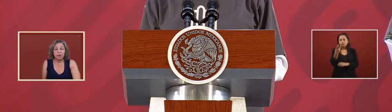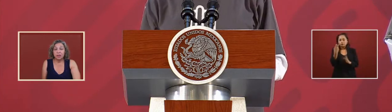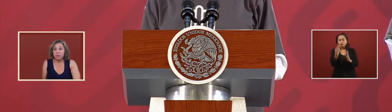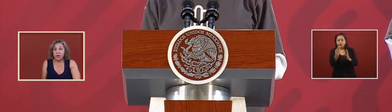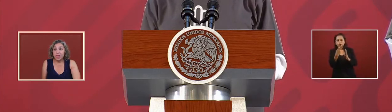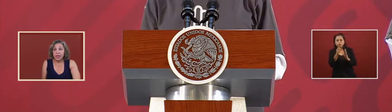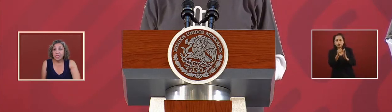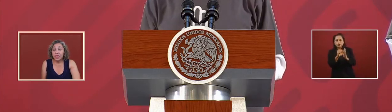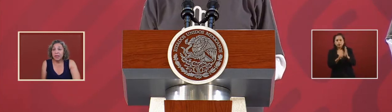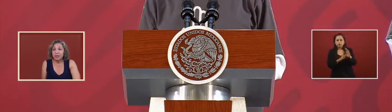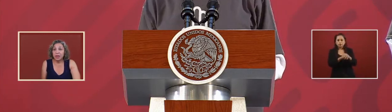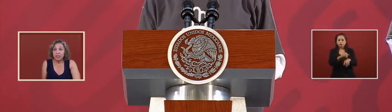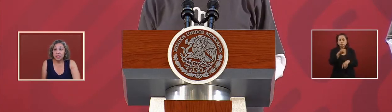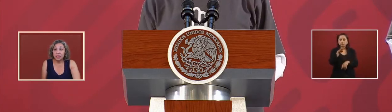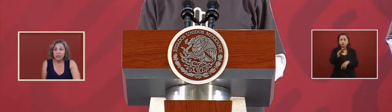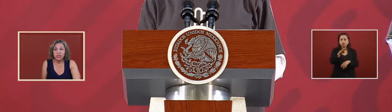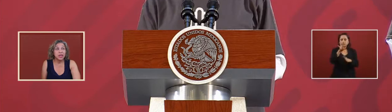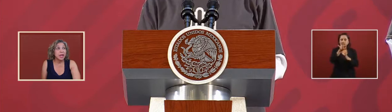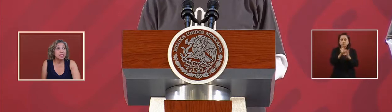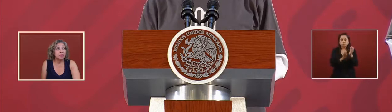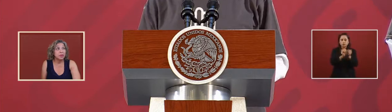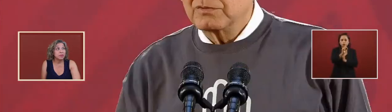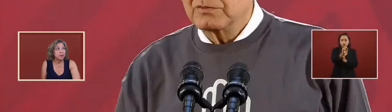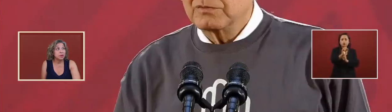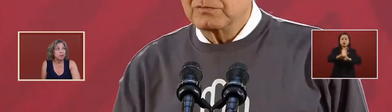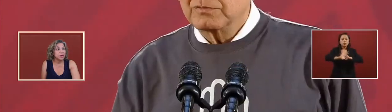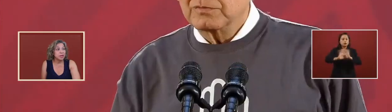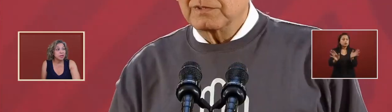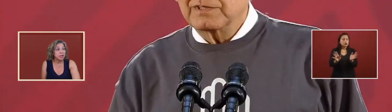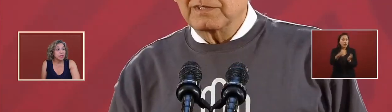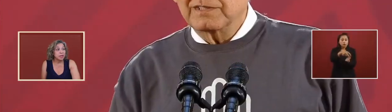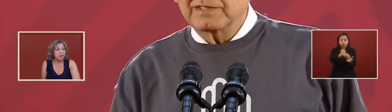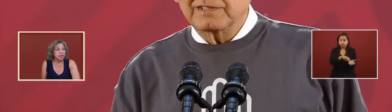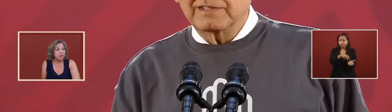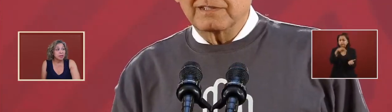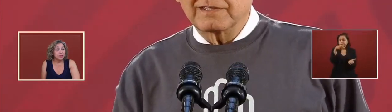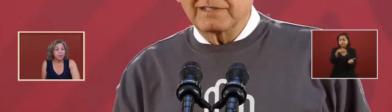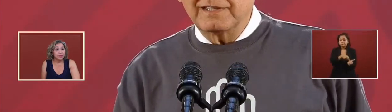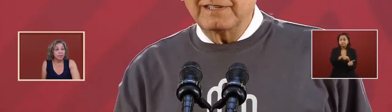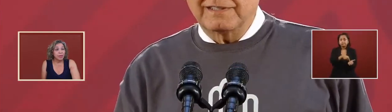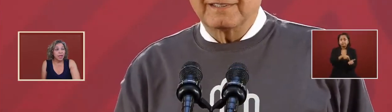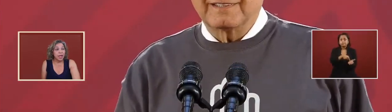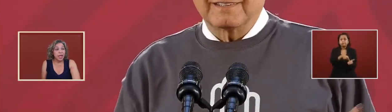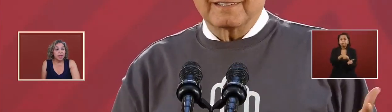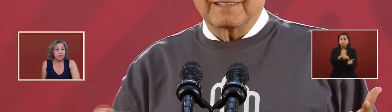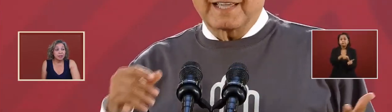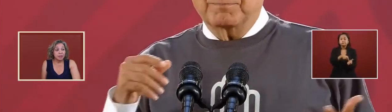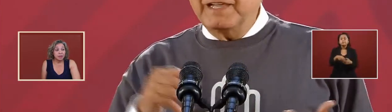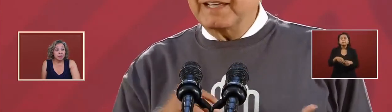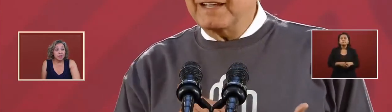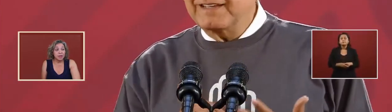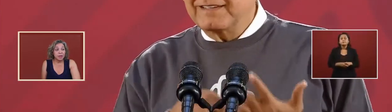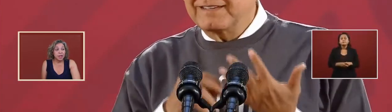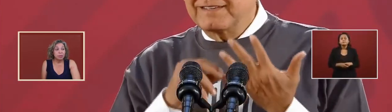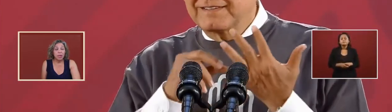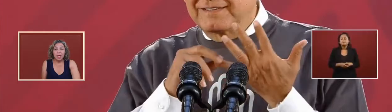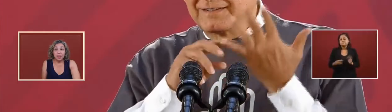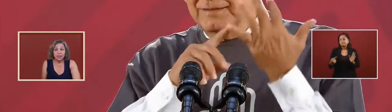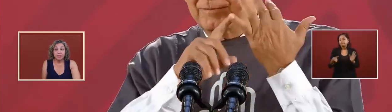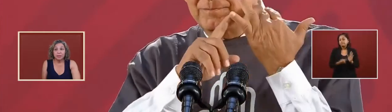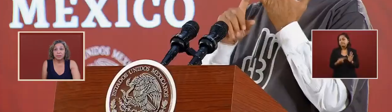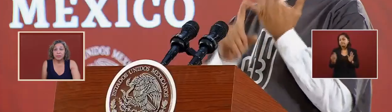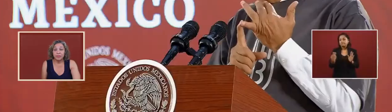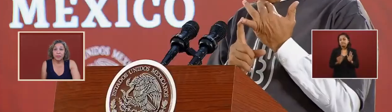article number 19 of the constitution has been reformed and it